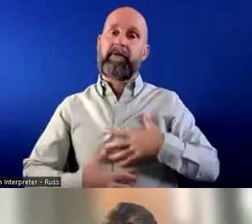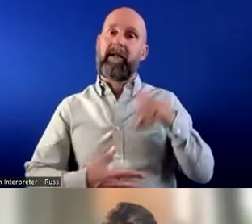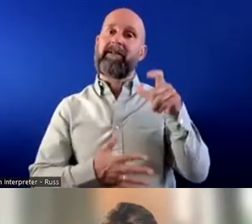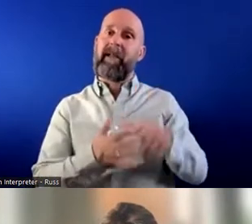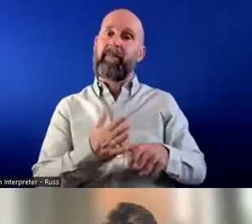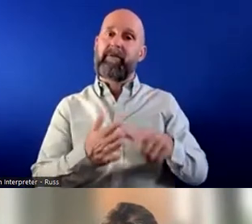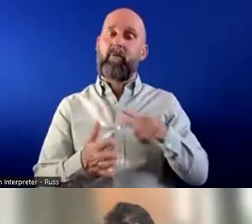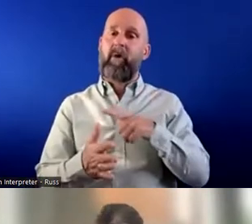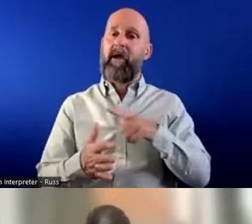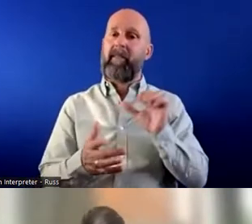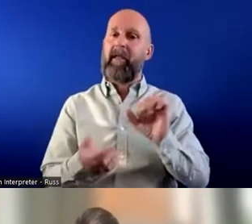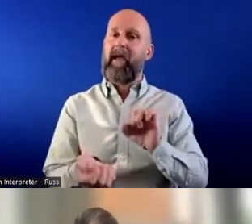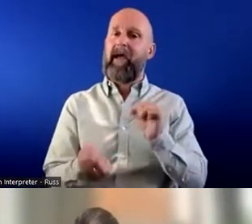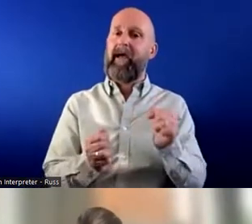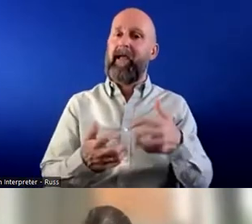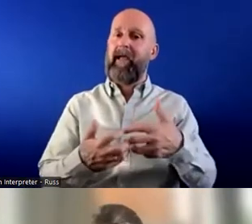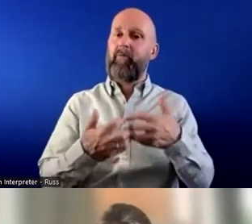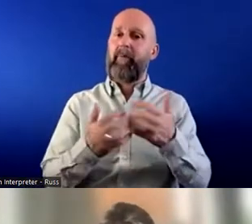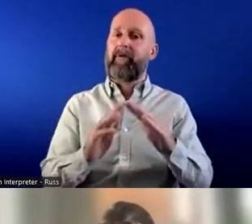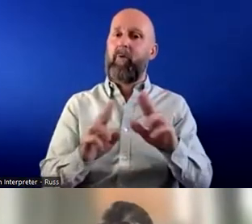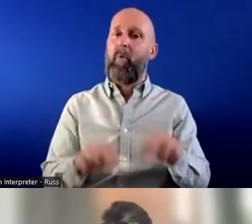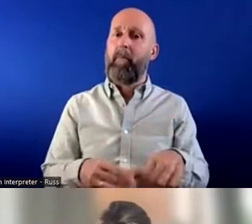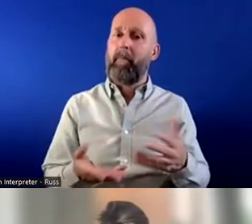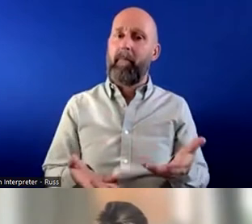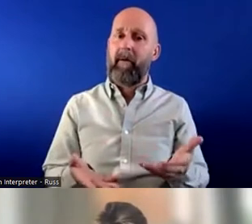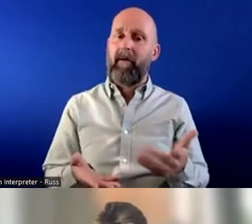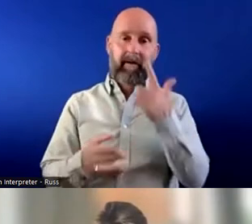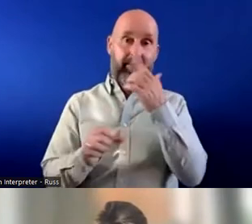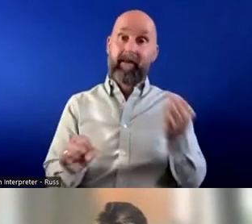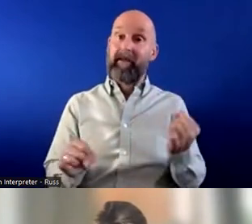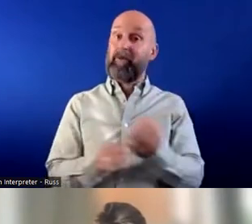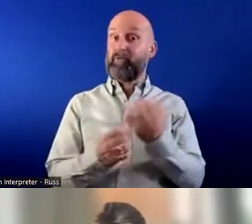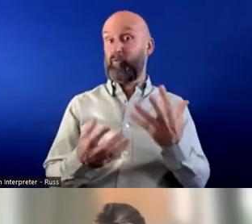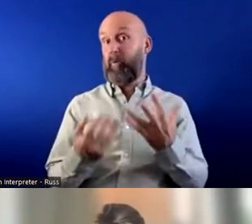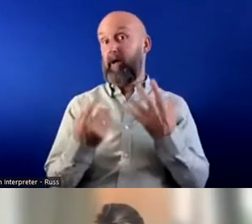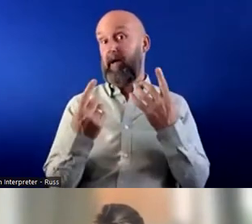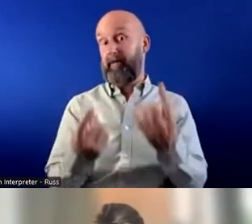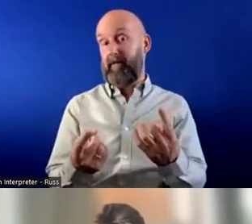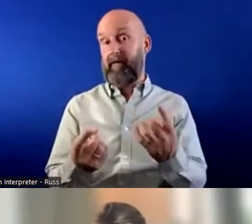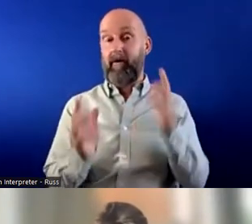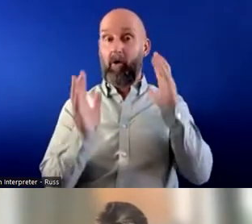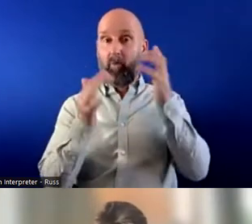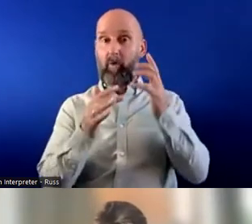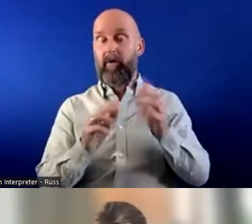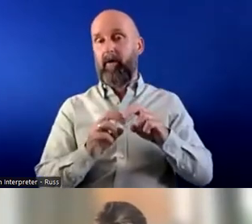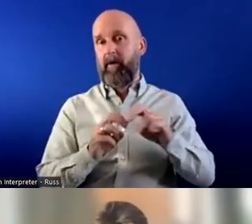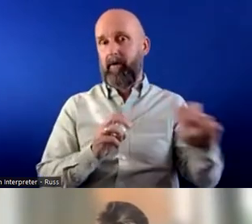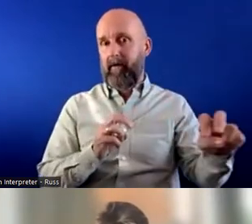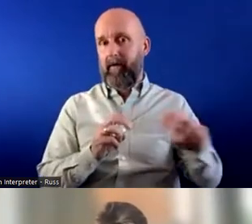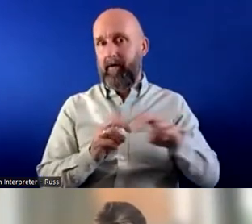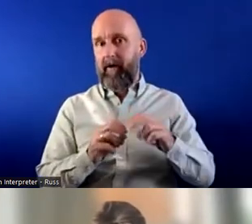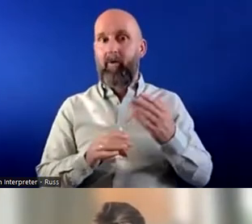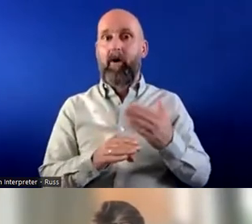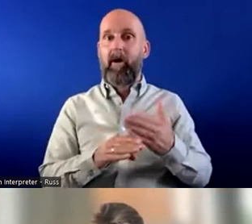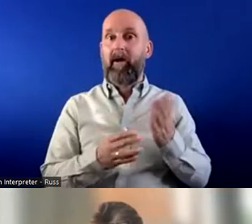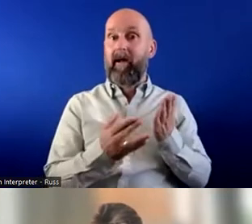their adaptations at home don't mean they can do whatever they want to do they don't have to worry about having to go into a workplace where there's